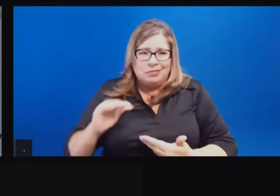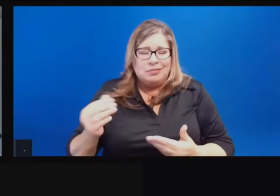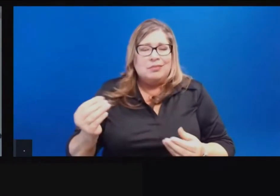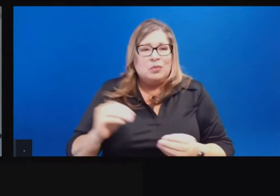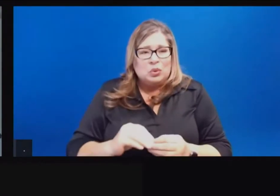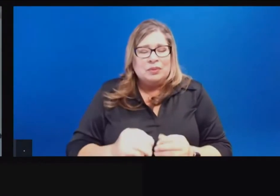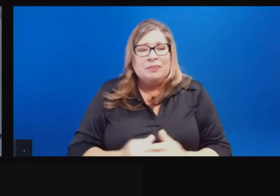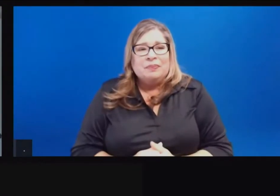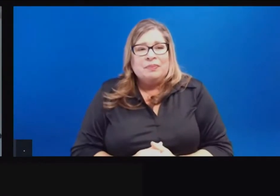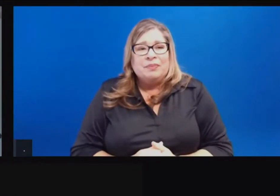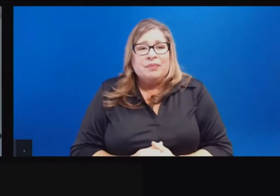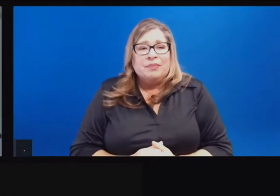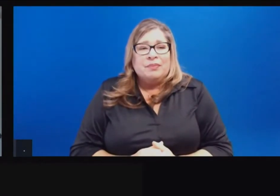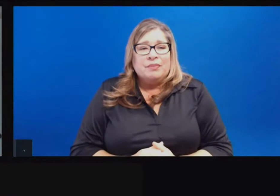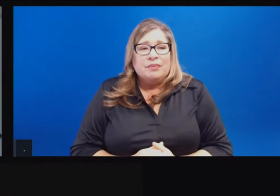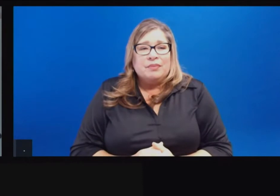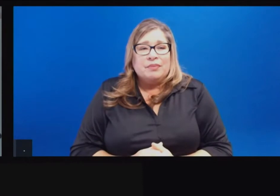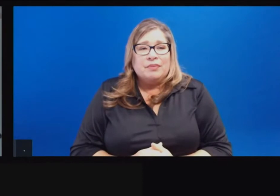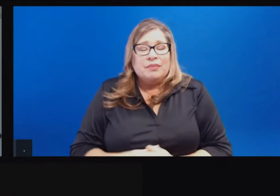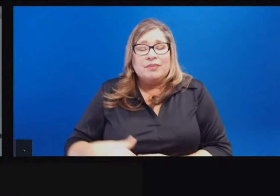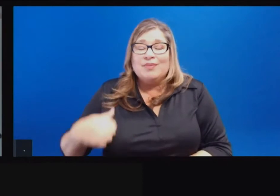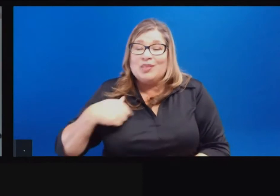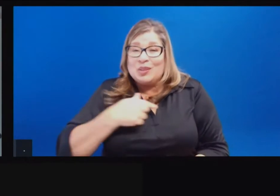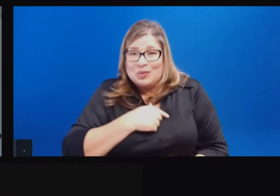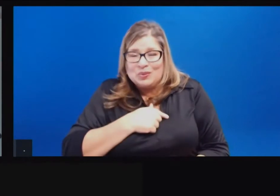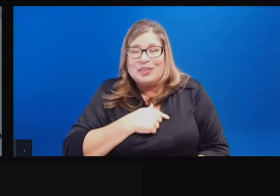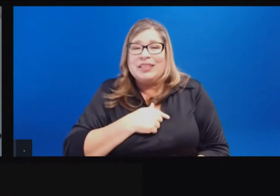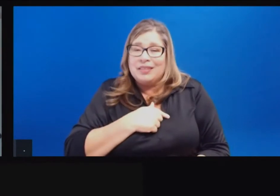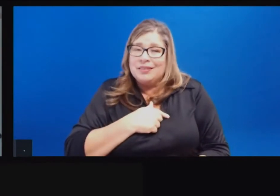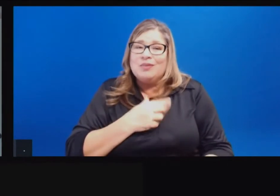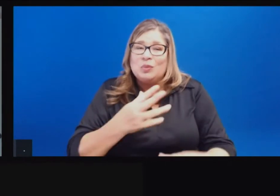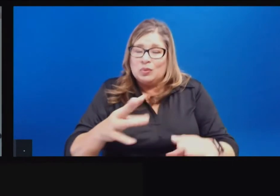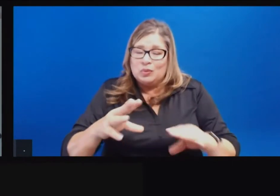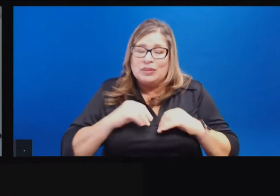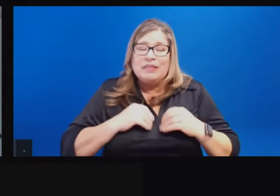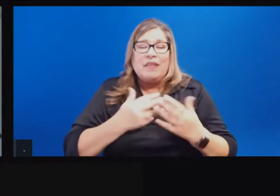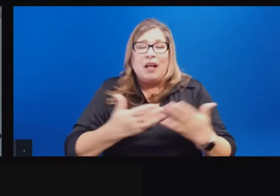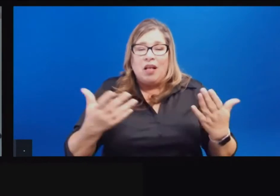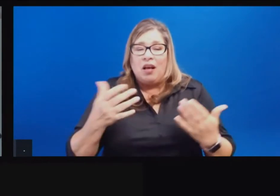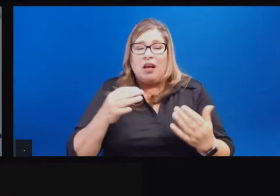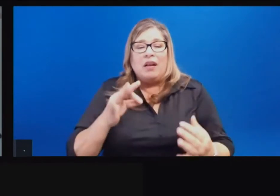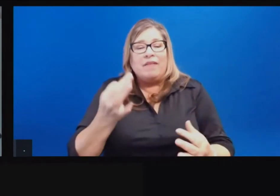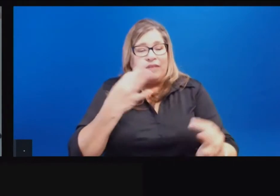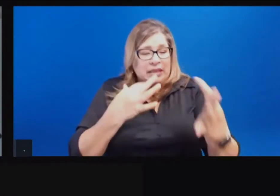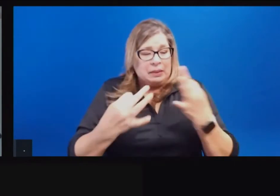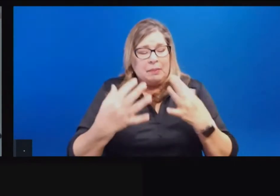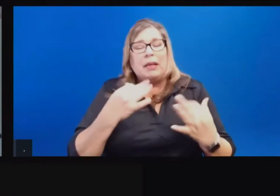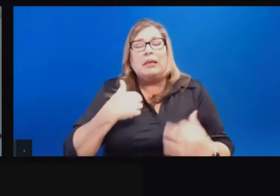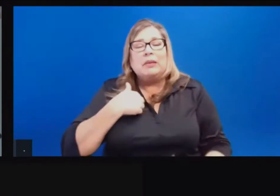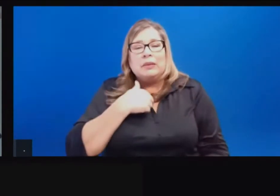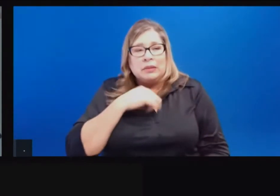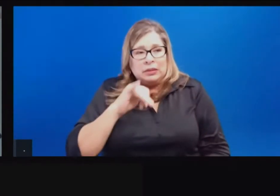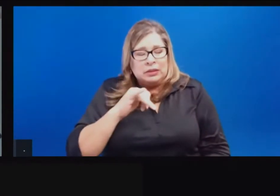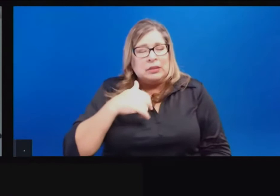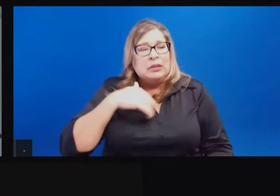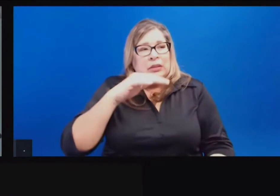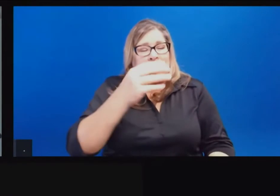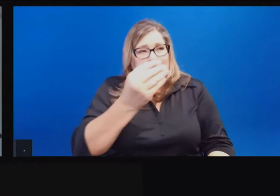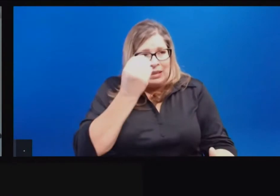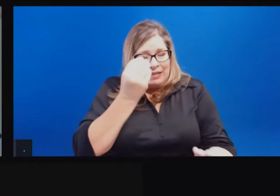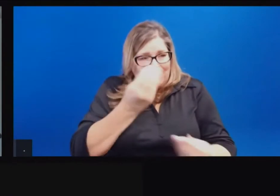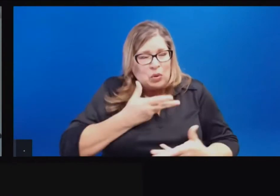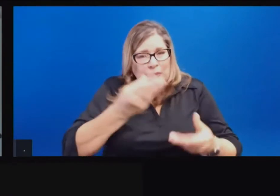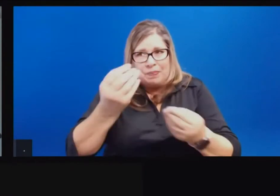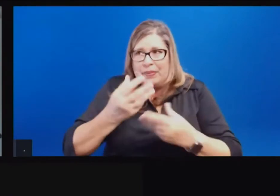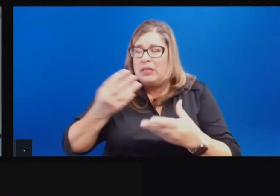Uh, we certainly, uh, are listening to a lot of feedback, making what I would say are difficult decisions, but trying to make sure